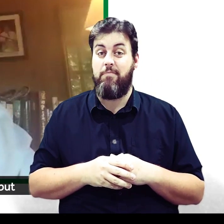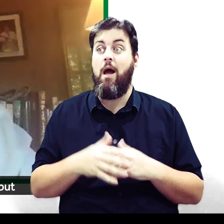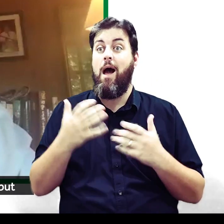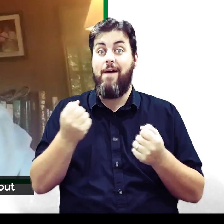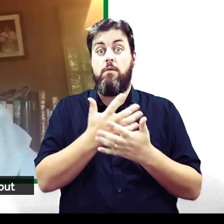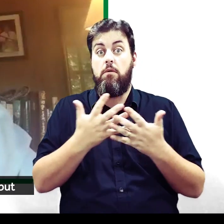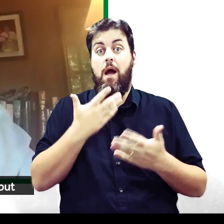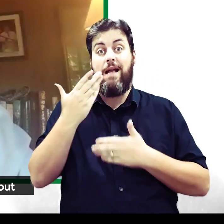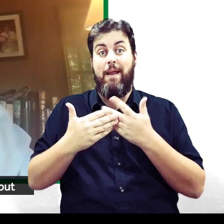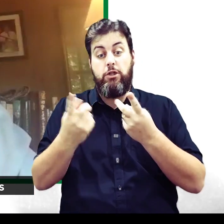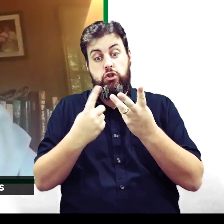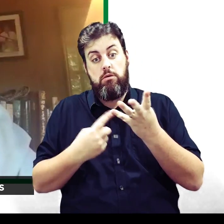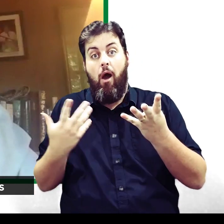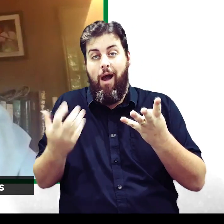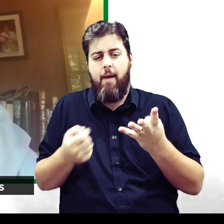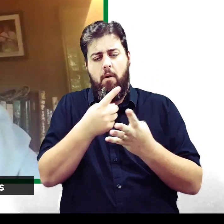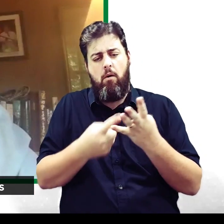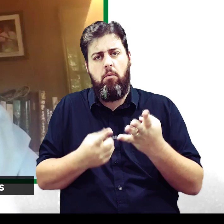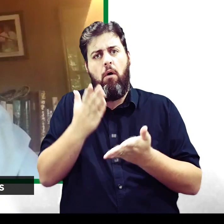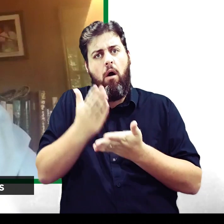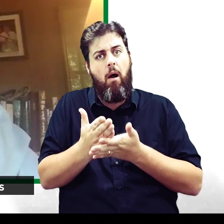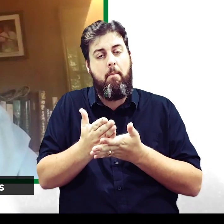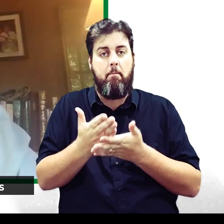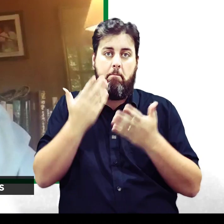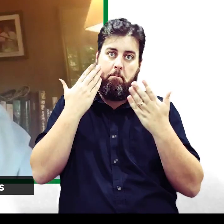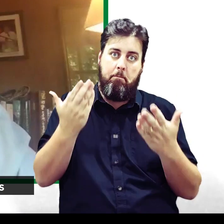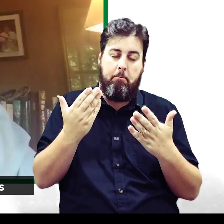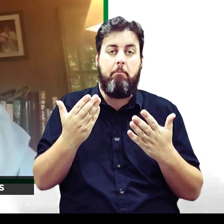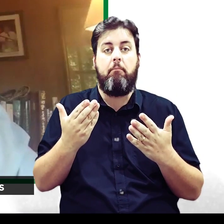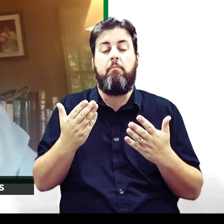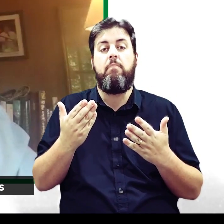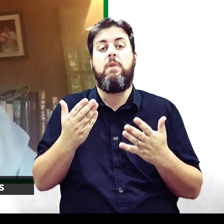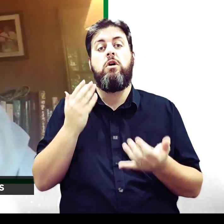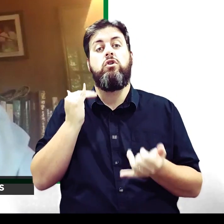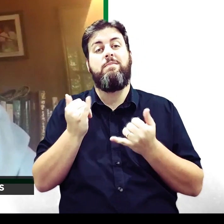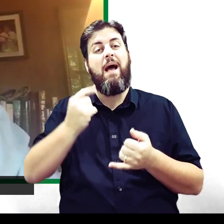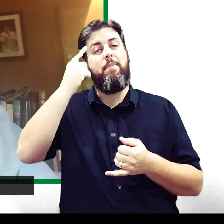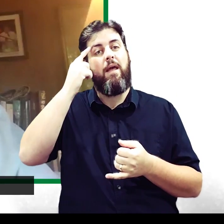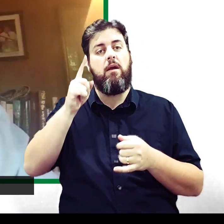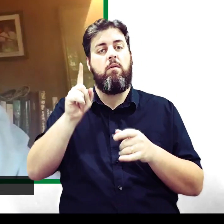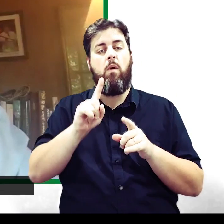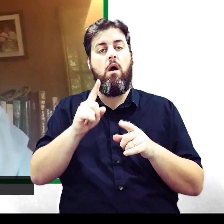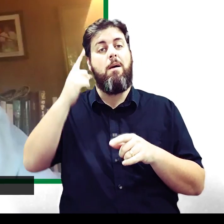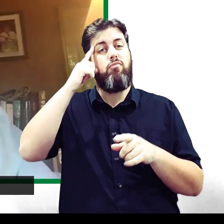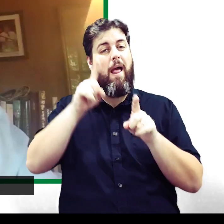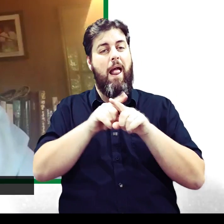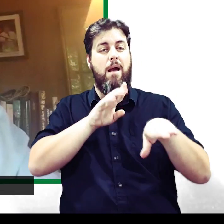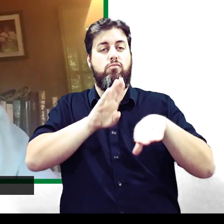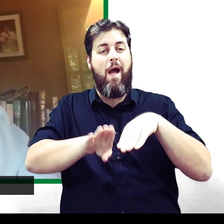we think there are lots of explanations, but none of them are completely clear. In some cases, we think the brain is practicing,